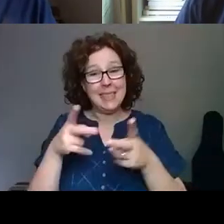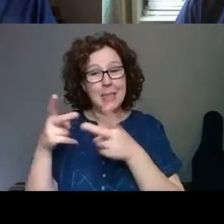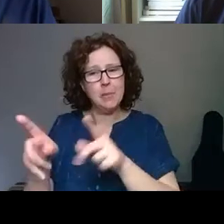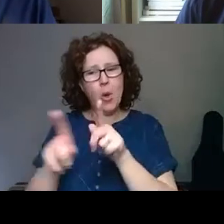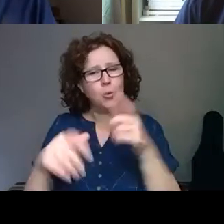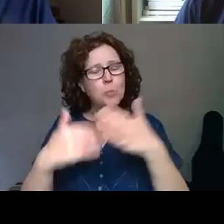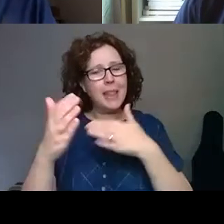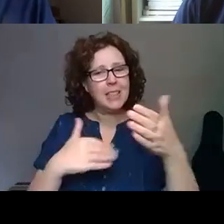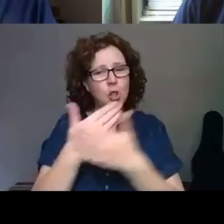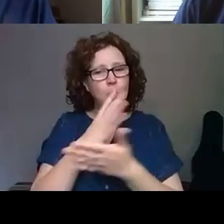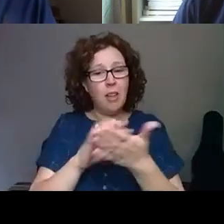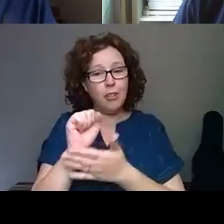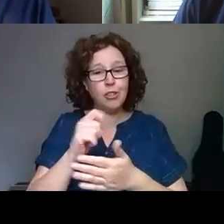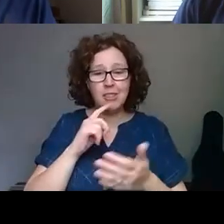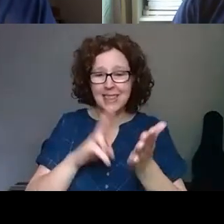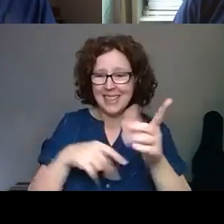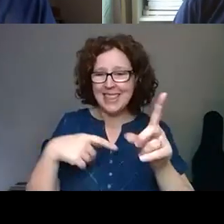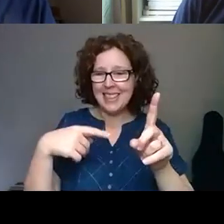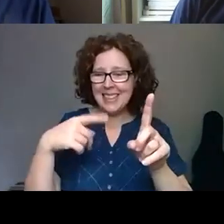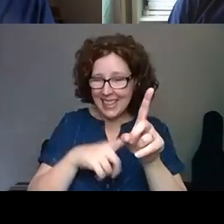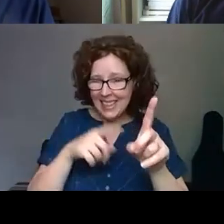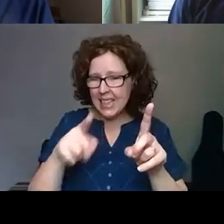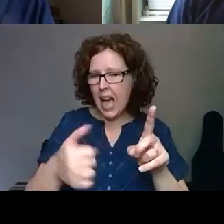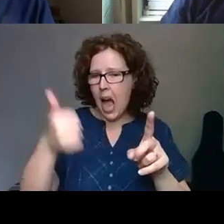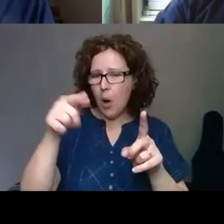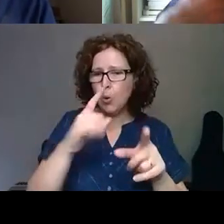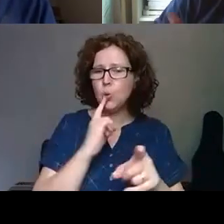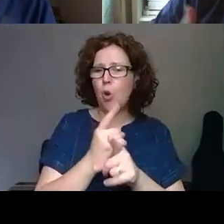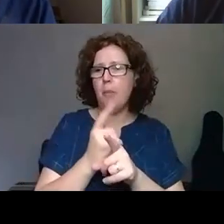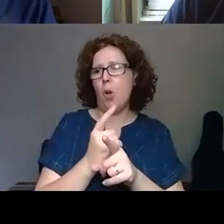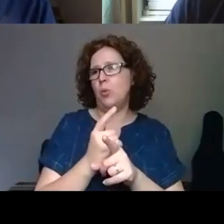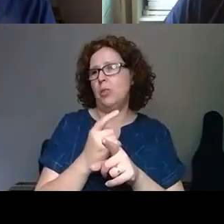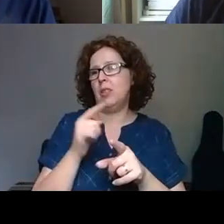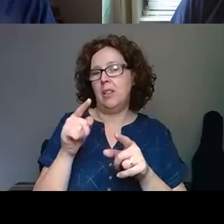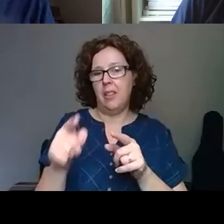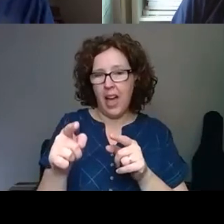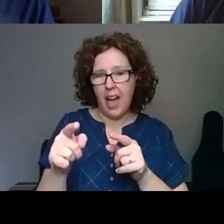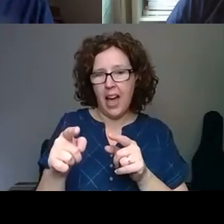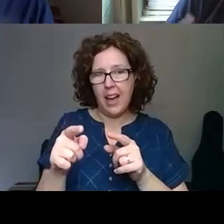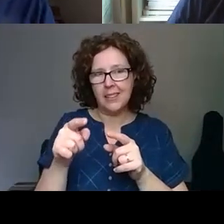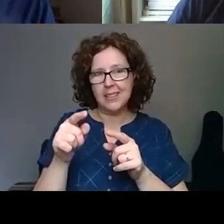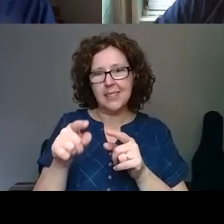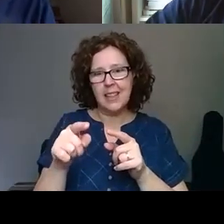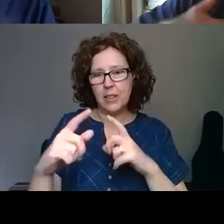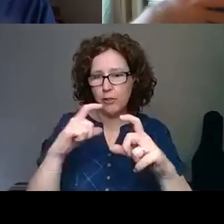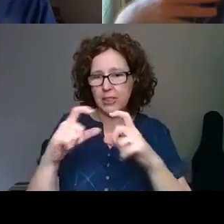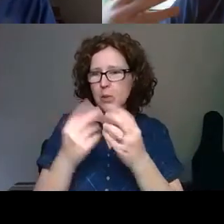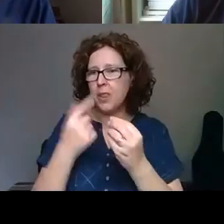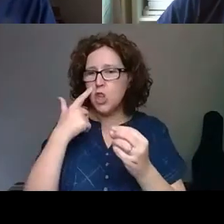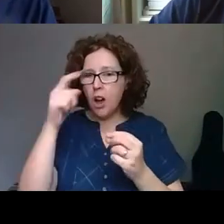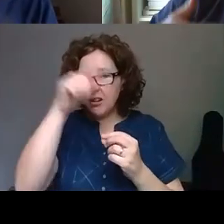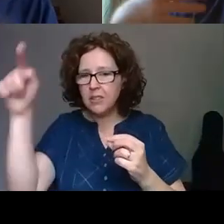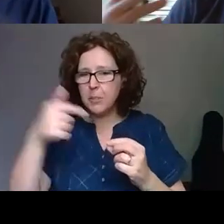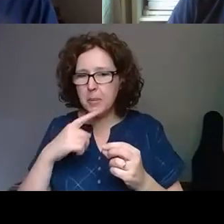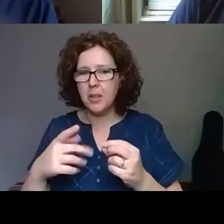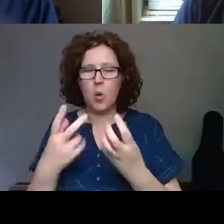culture. know, Nikita, the way that you talk about, you know, that conversation that you want to frame with those young people, with those